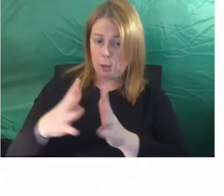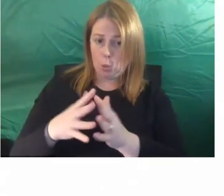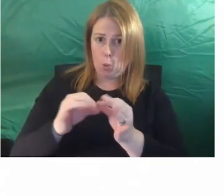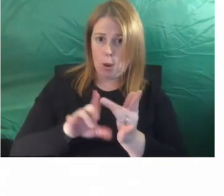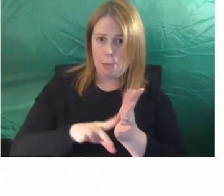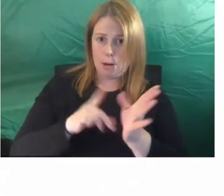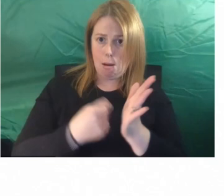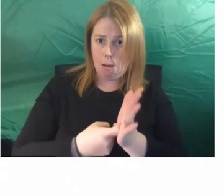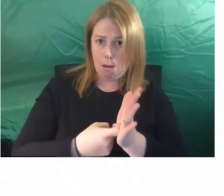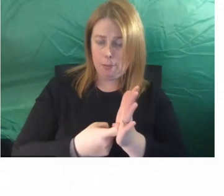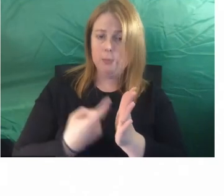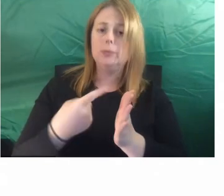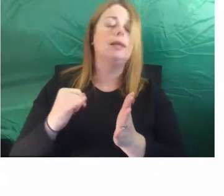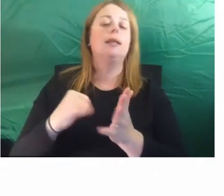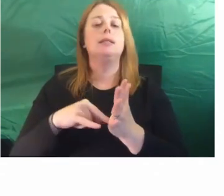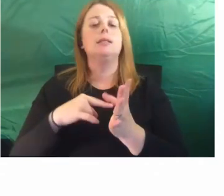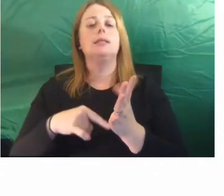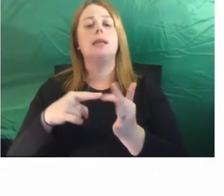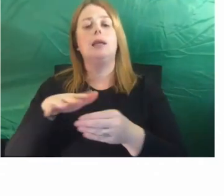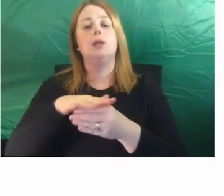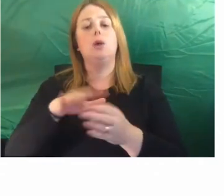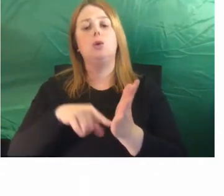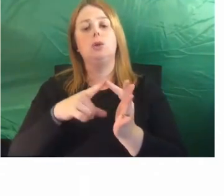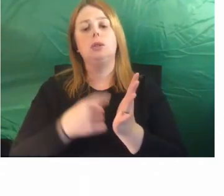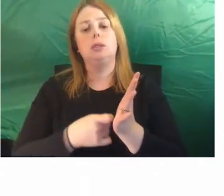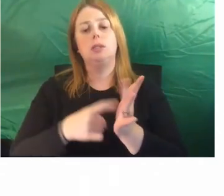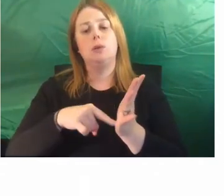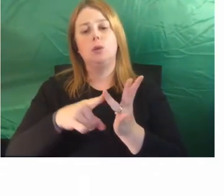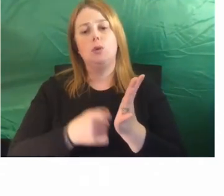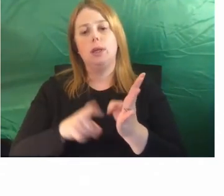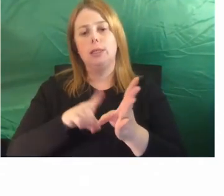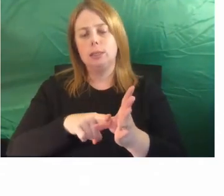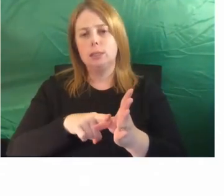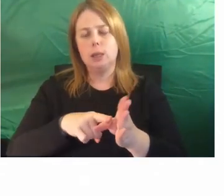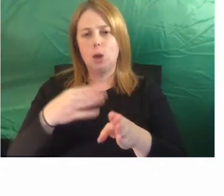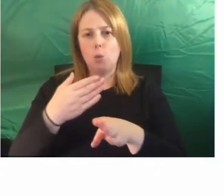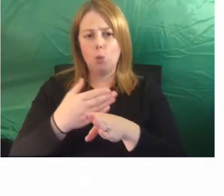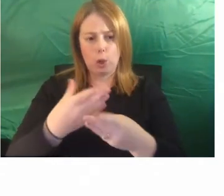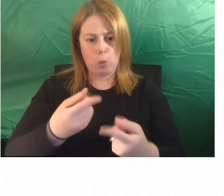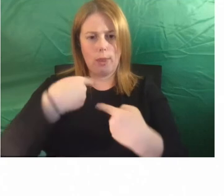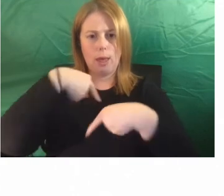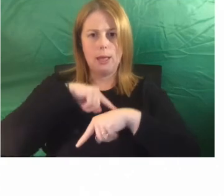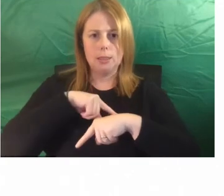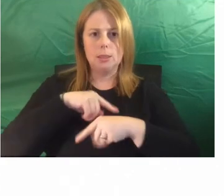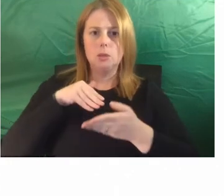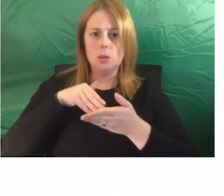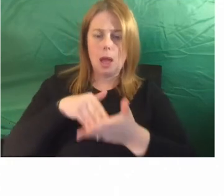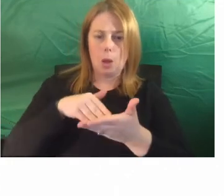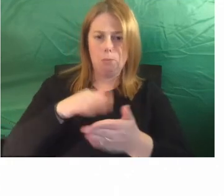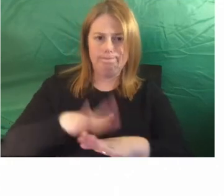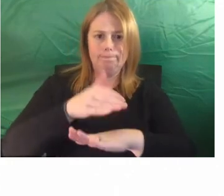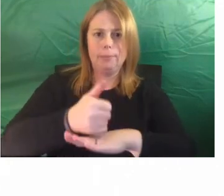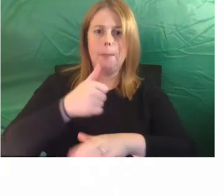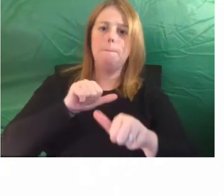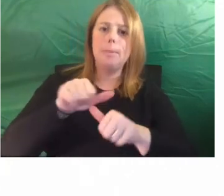and territory local government associations who are working with Our Watch to better coordinate national primary prevention activity across the local government sector.